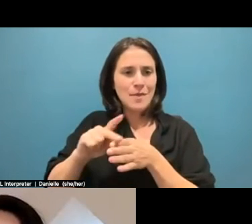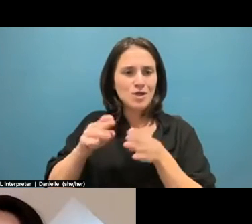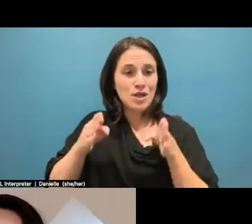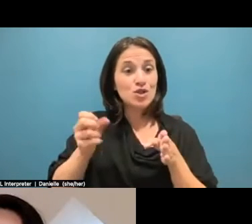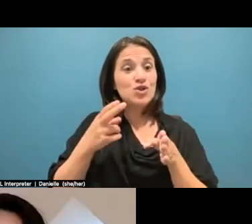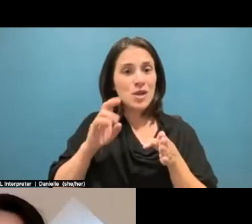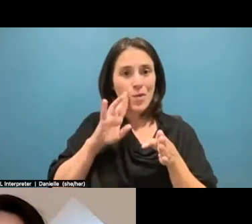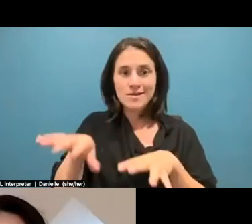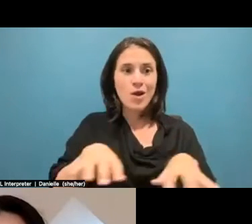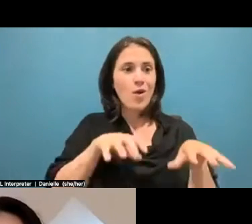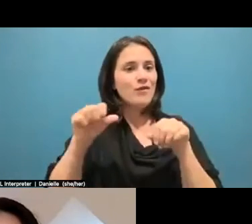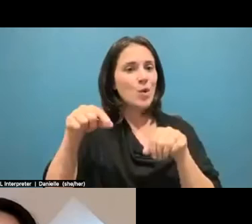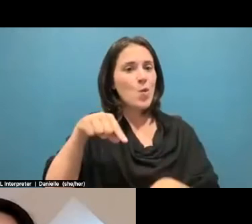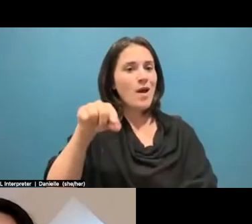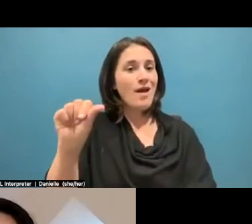So take it away, Emily.